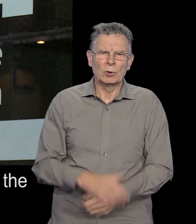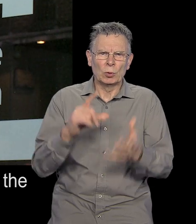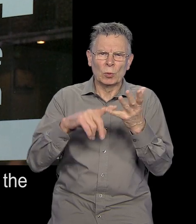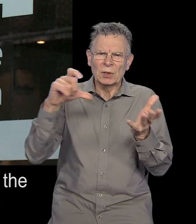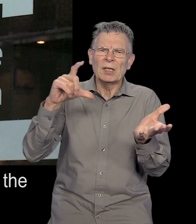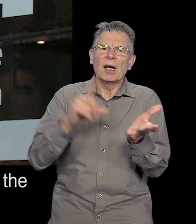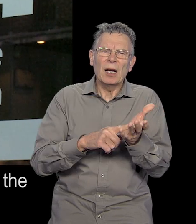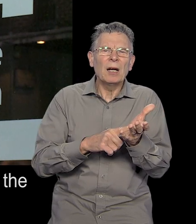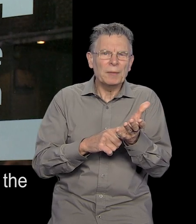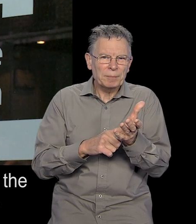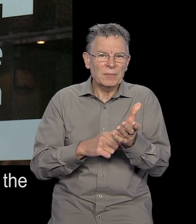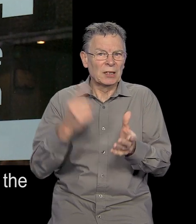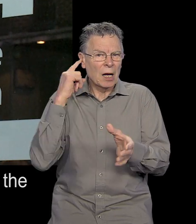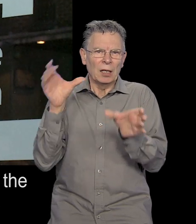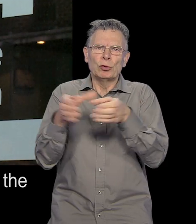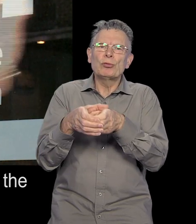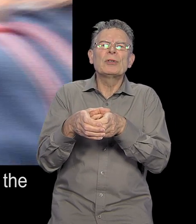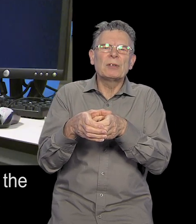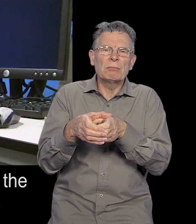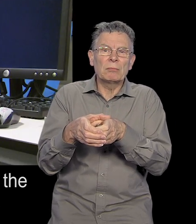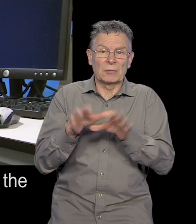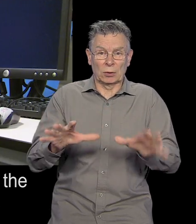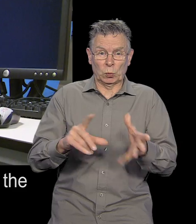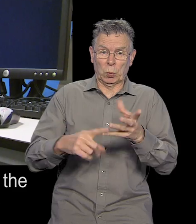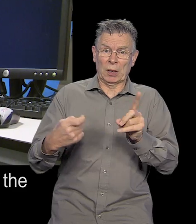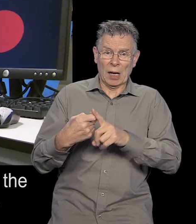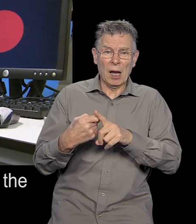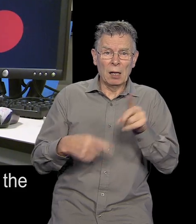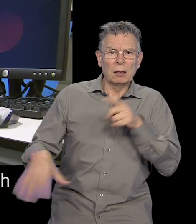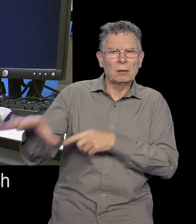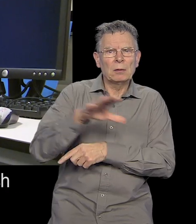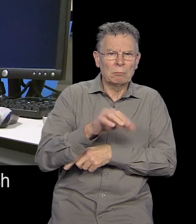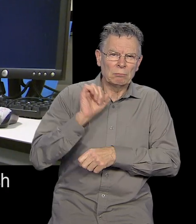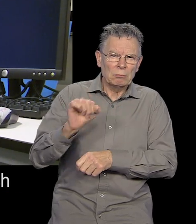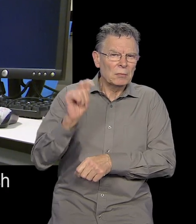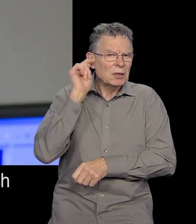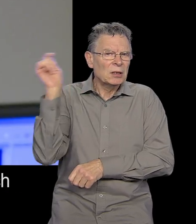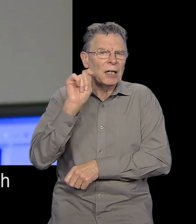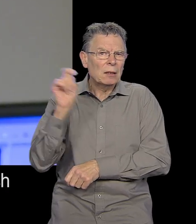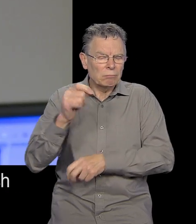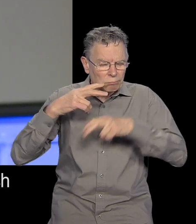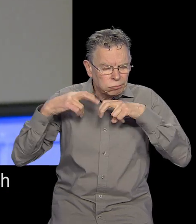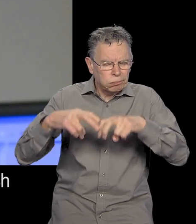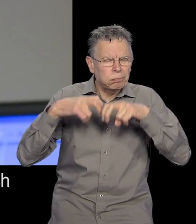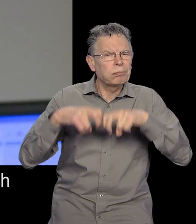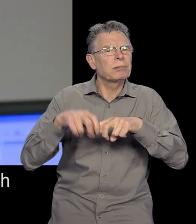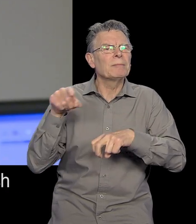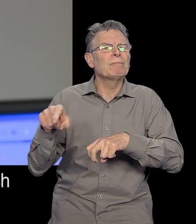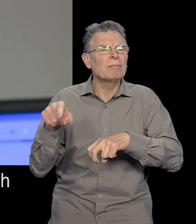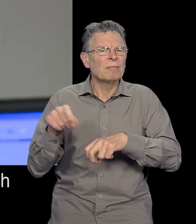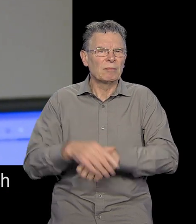The UCL Ear Institute is one of the few places in the UK with a dedicated tinnitus research programme.